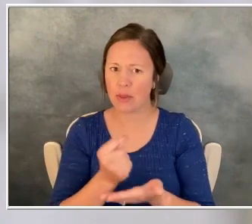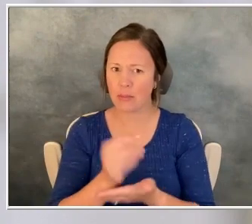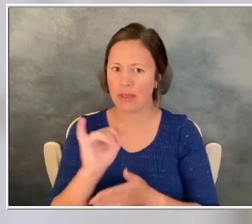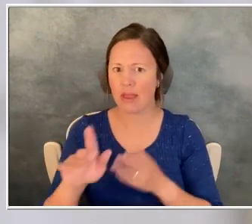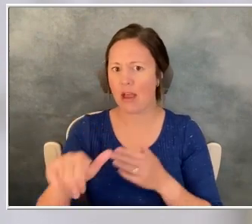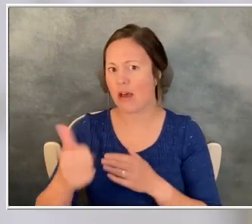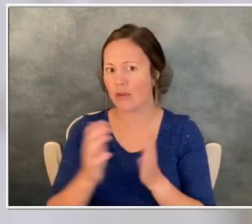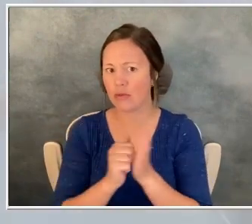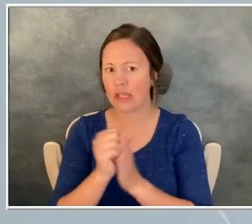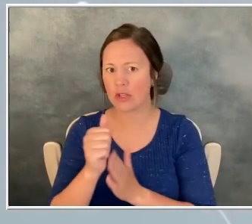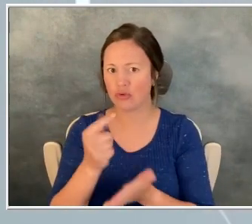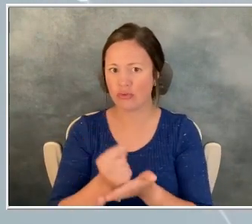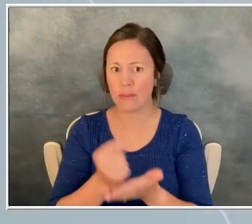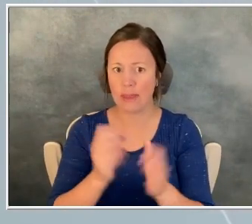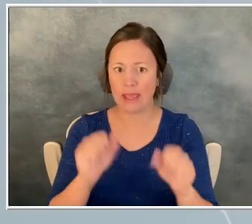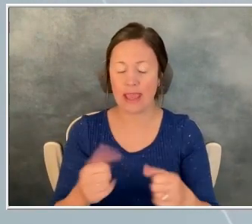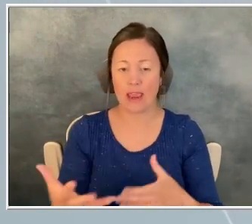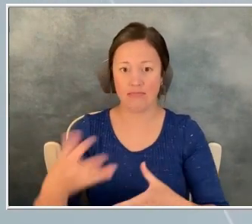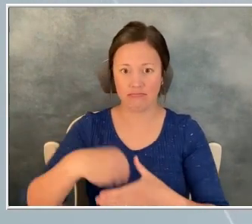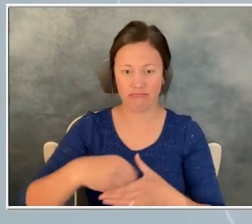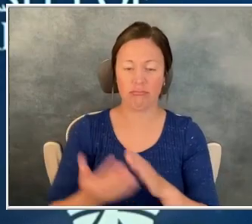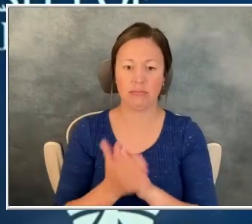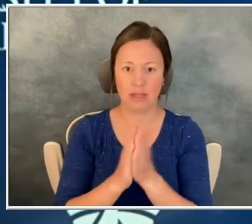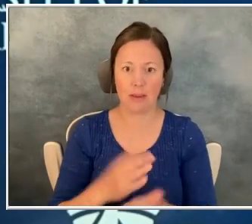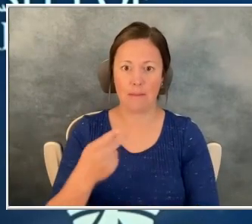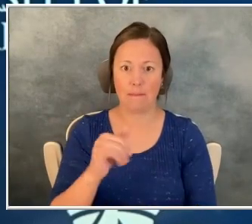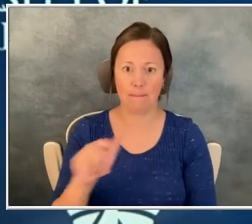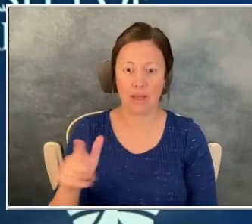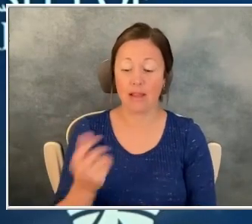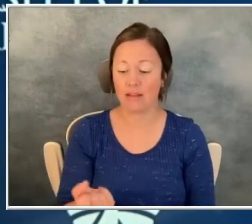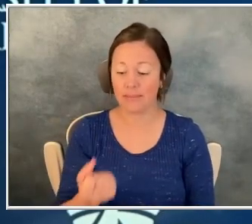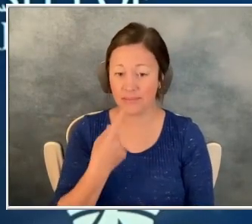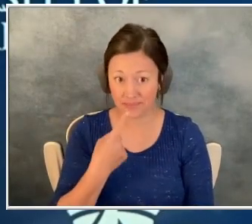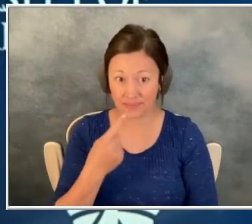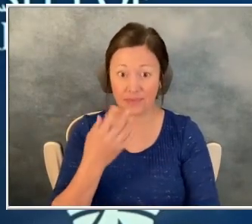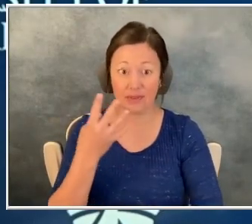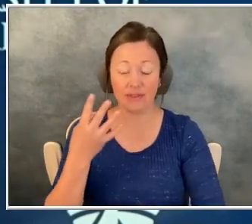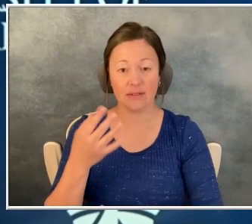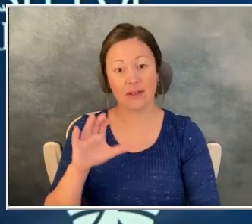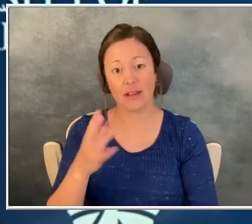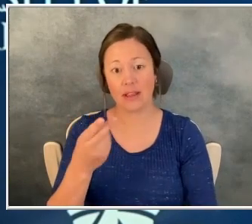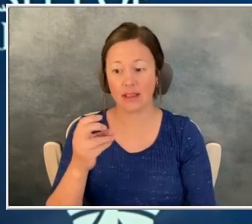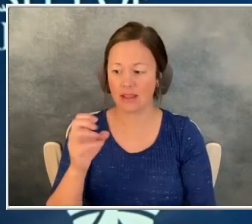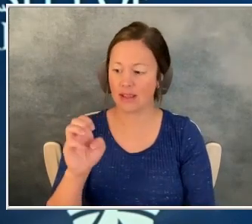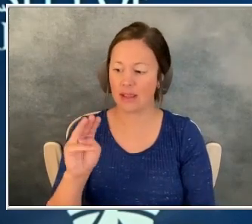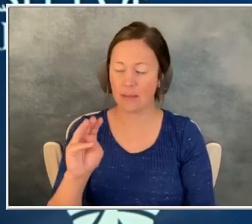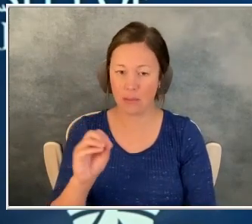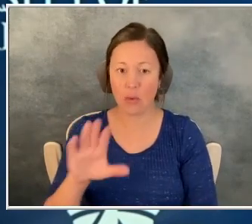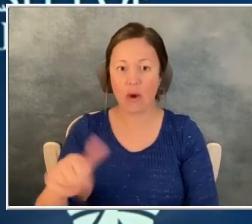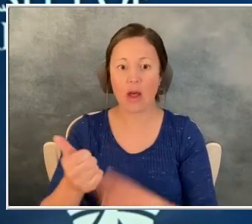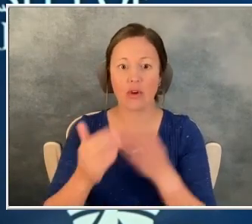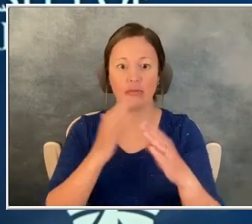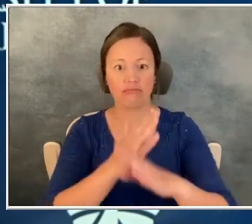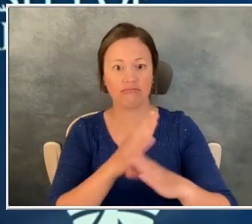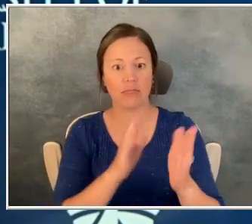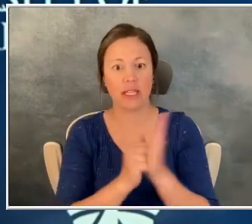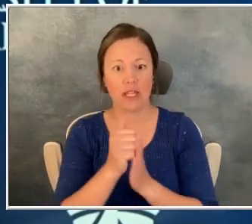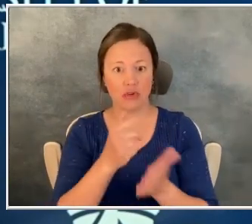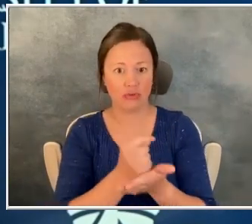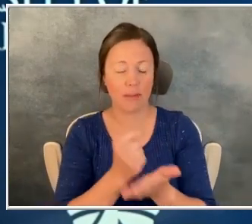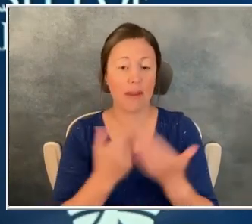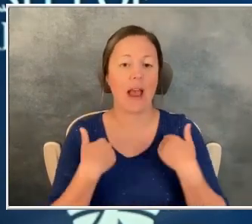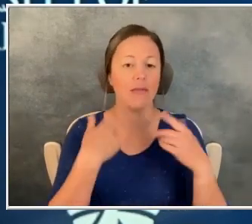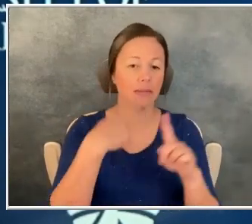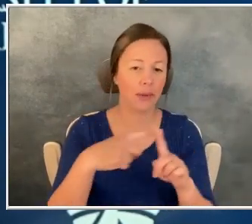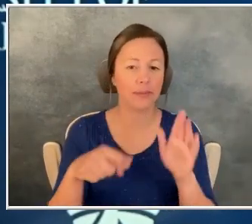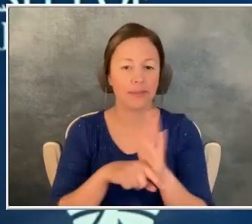into a pill form. Oral chemo and other oral anti-cancer treatments have their pros and cons. And today we're going